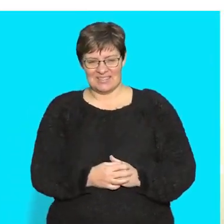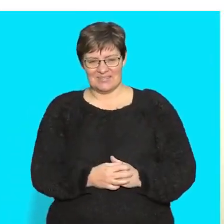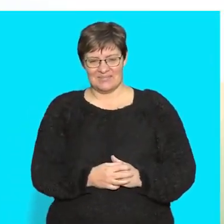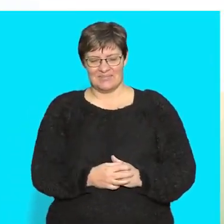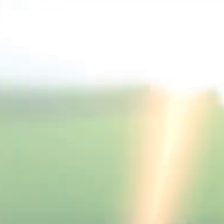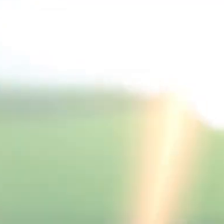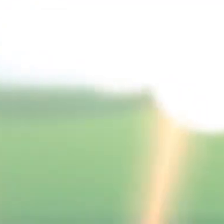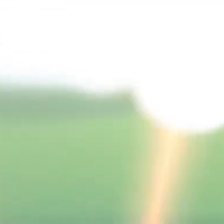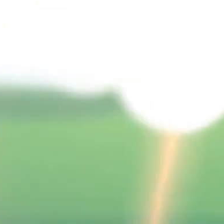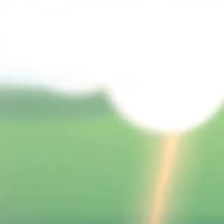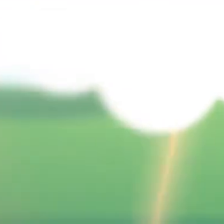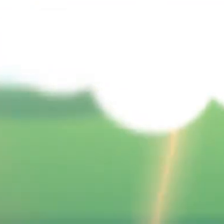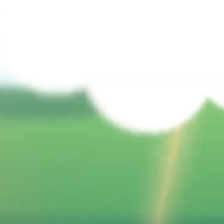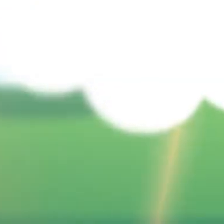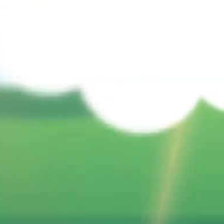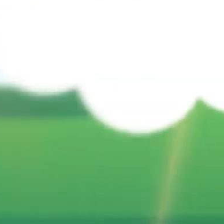Good morning! Good morning! Bye!